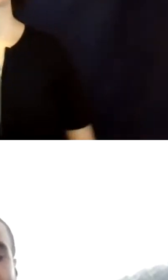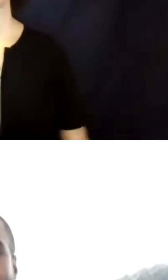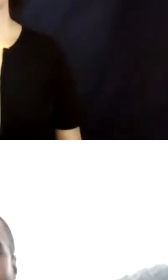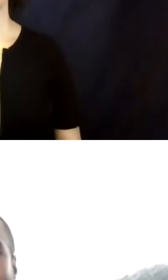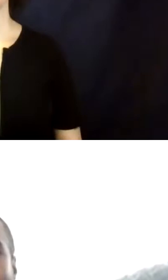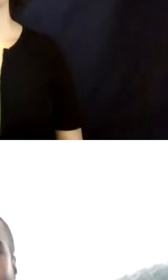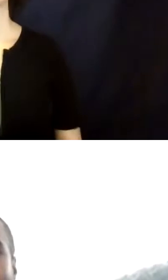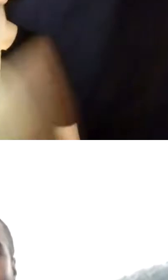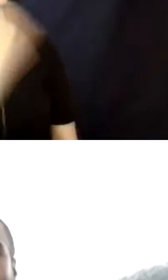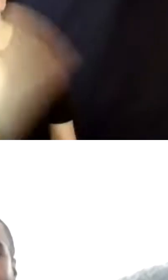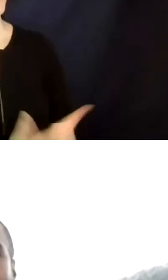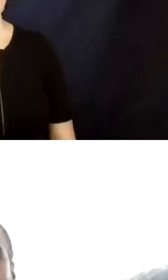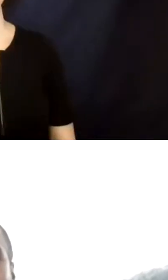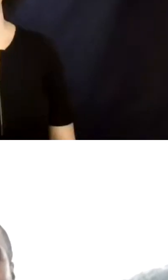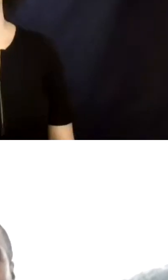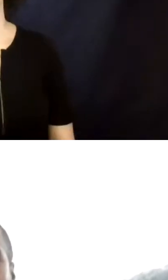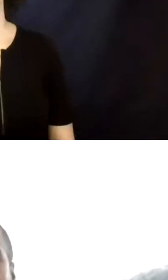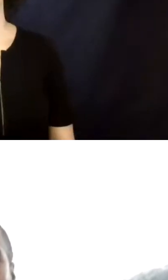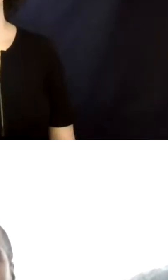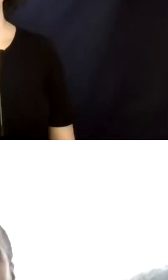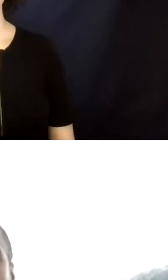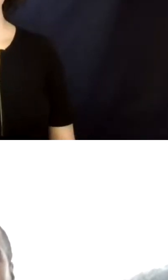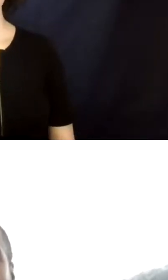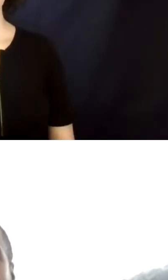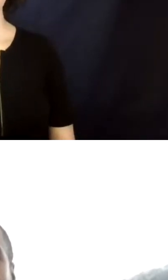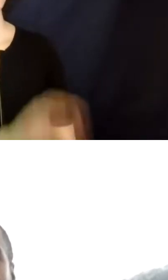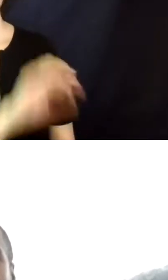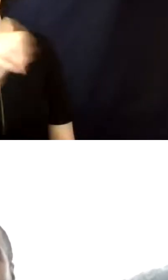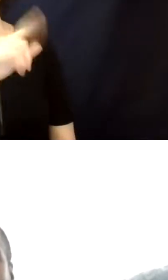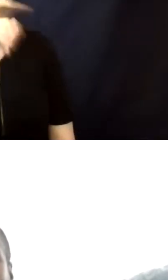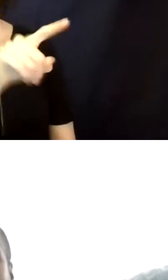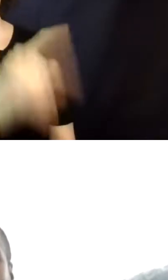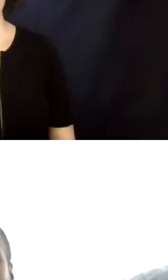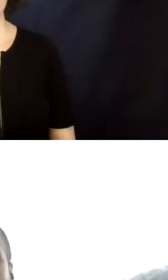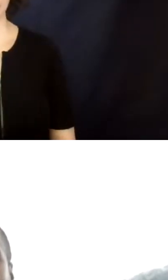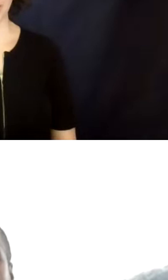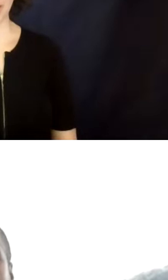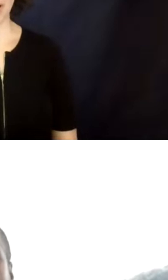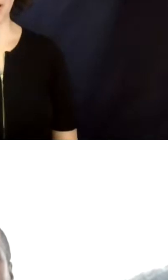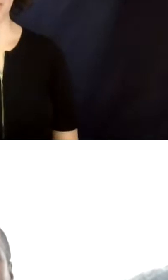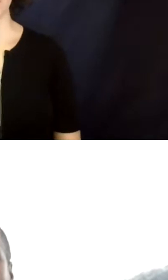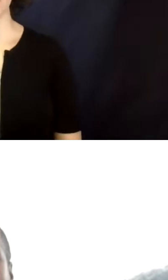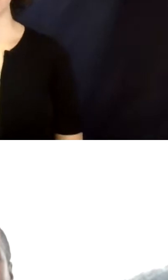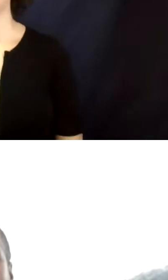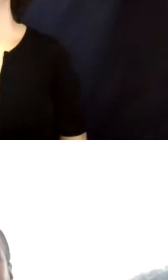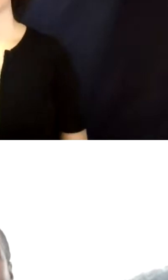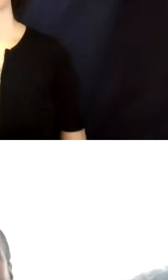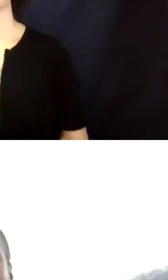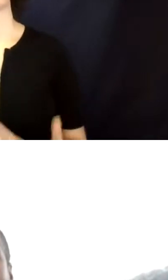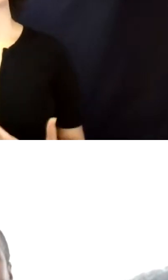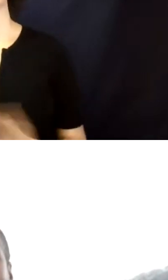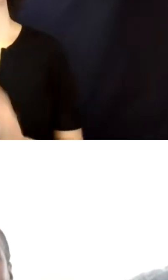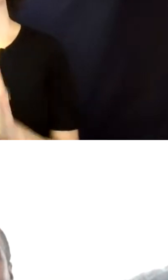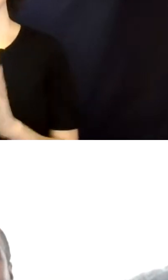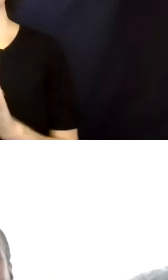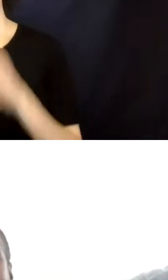Thank you. We have another question. How do I apply to participate in supported decision making? Is